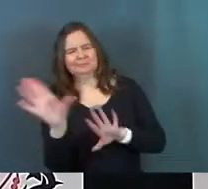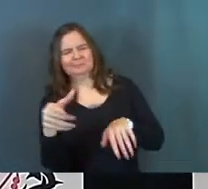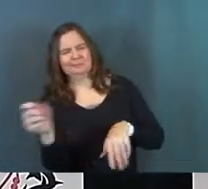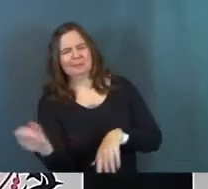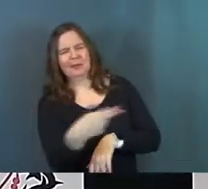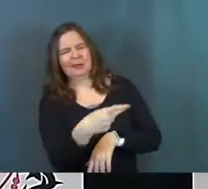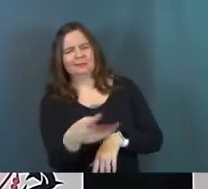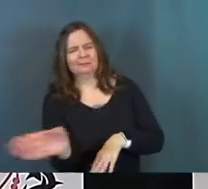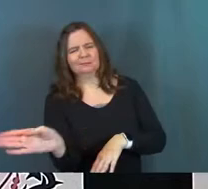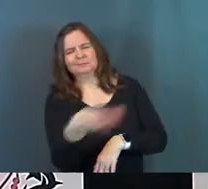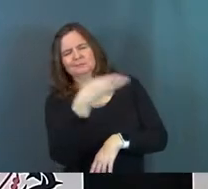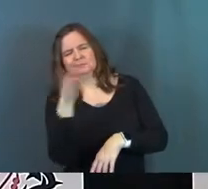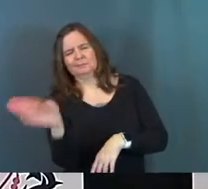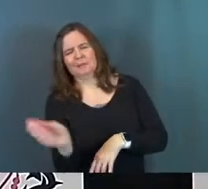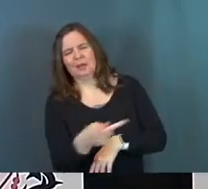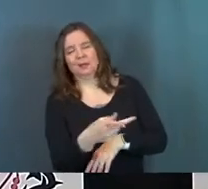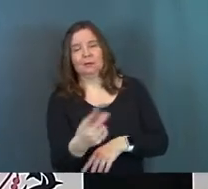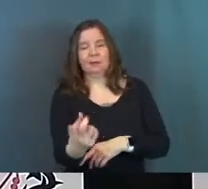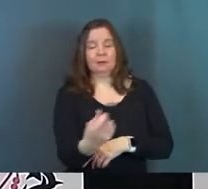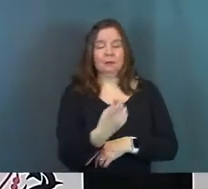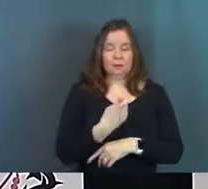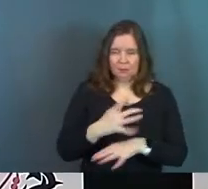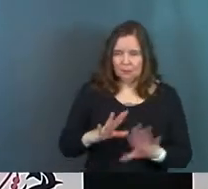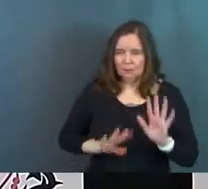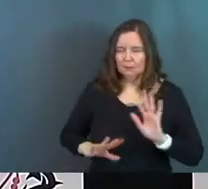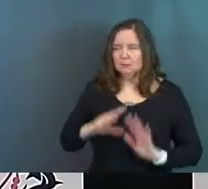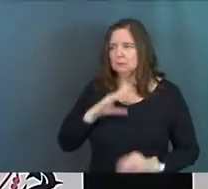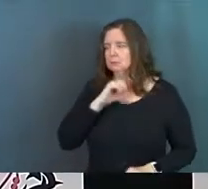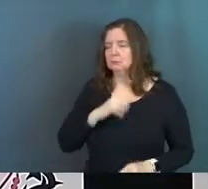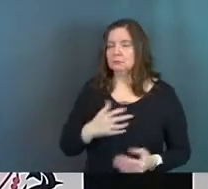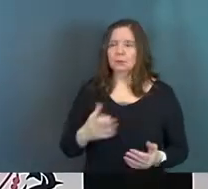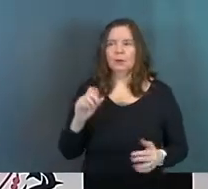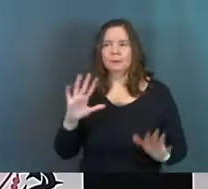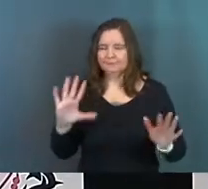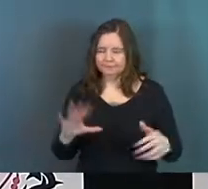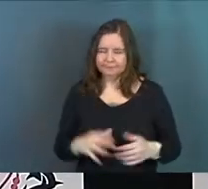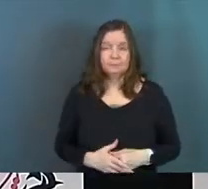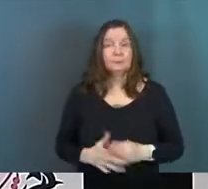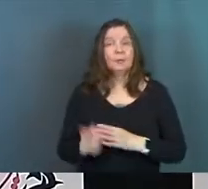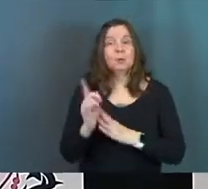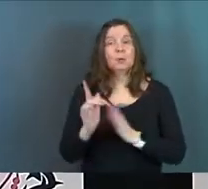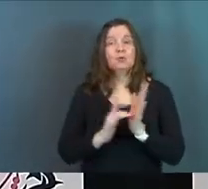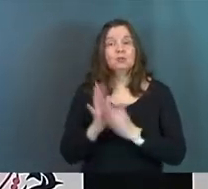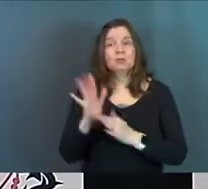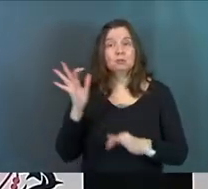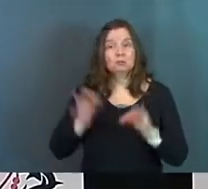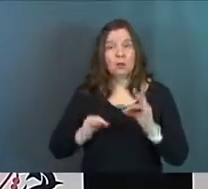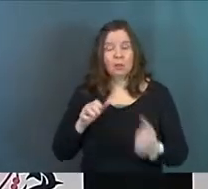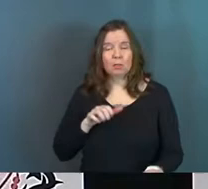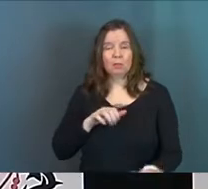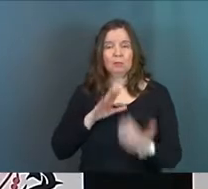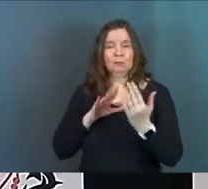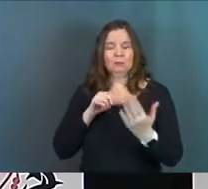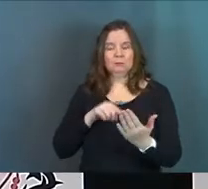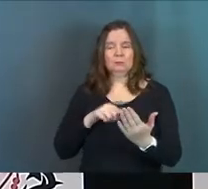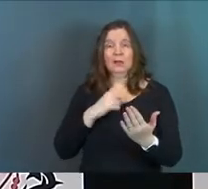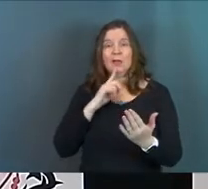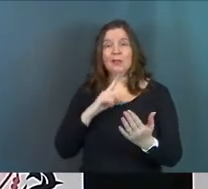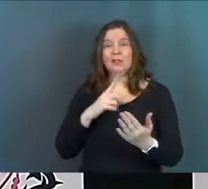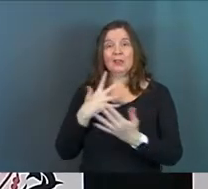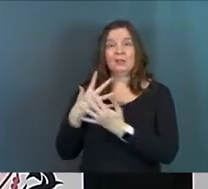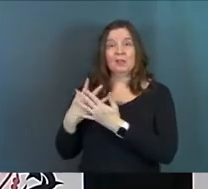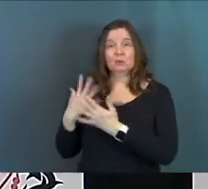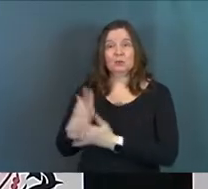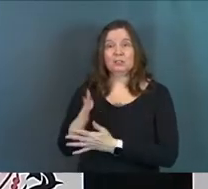him back. Right. Sends him back to Pilate. Pilate's like, all right, he's back. How about this? There's this moment while Jesus is on trial in front of Pilate and there's a